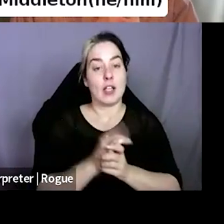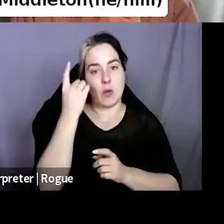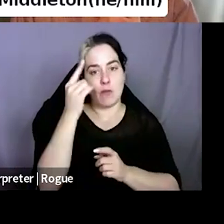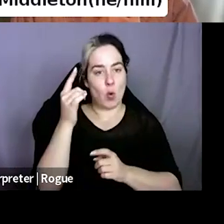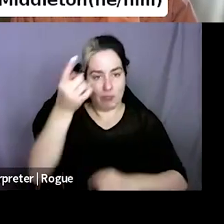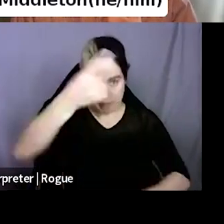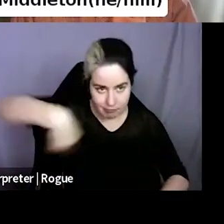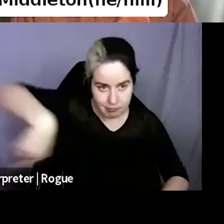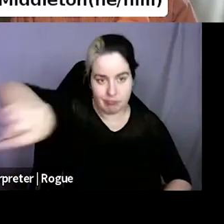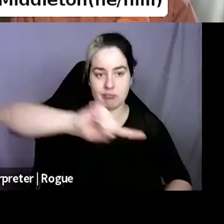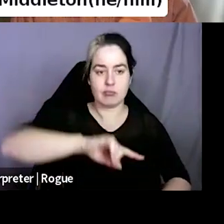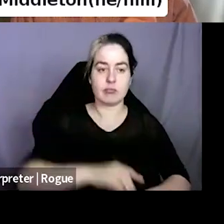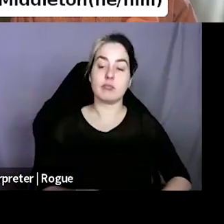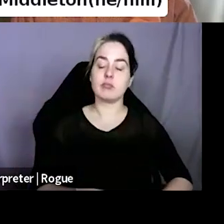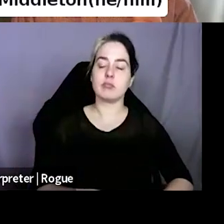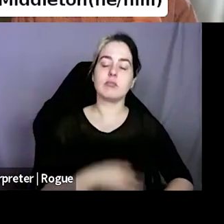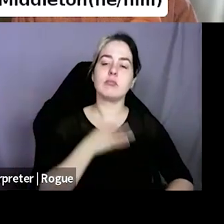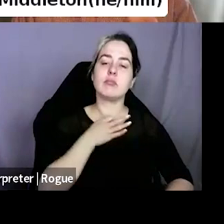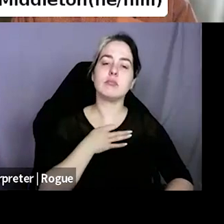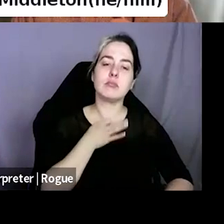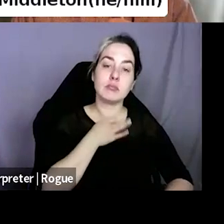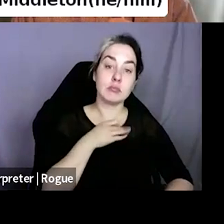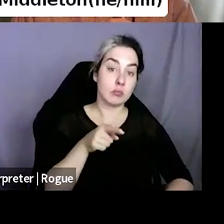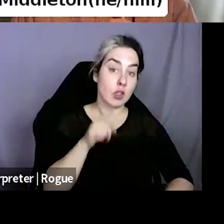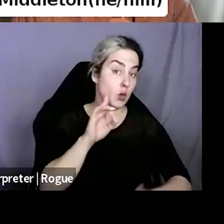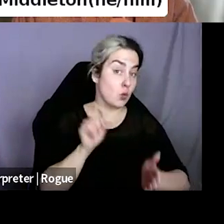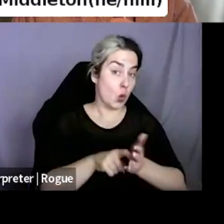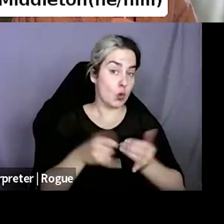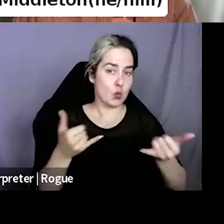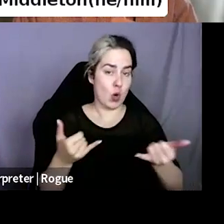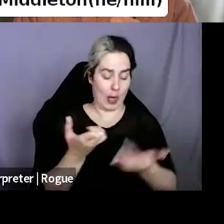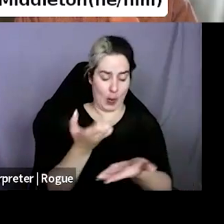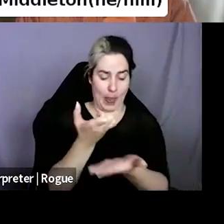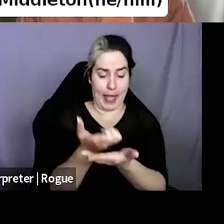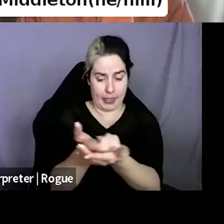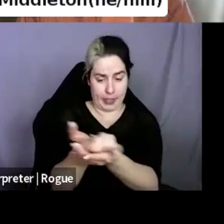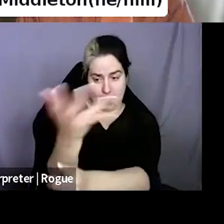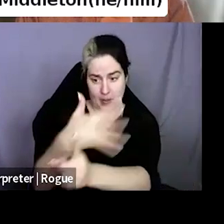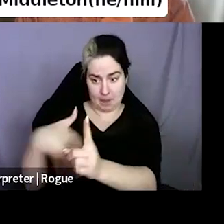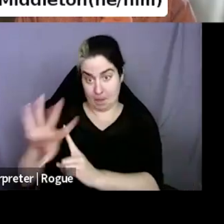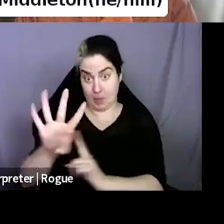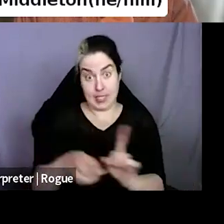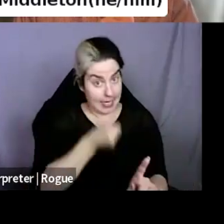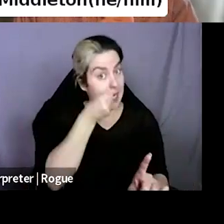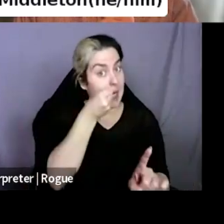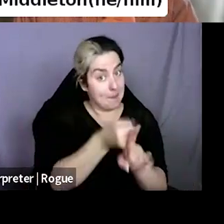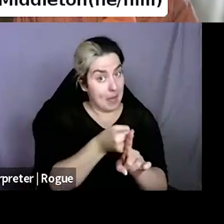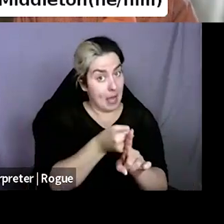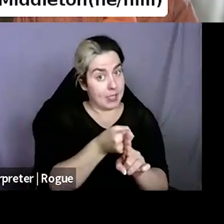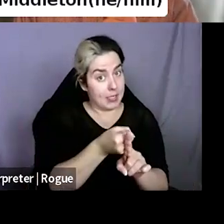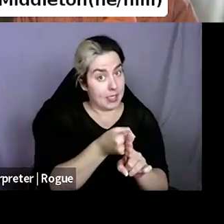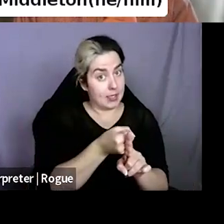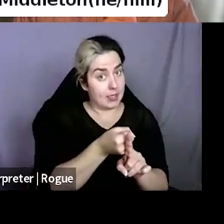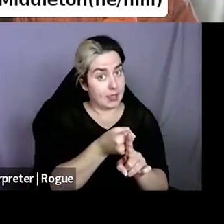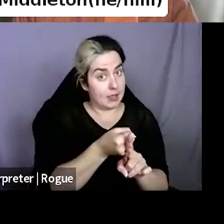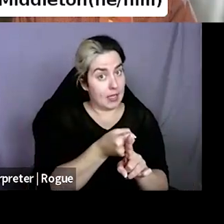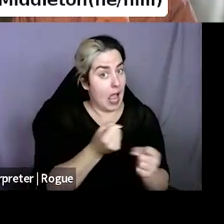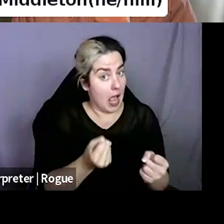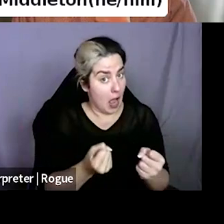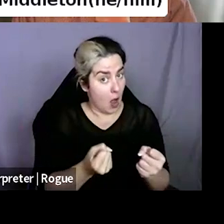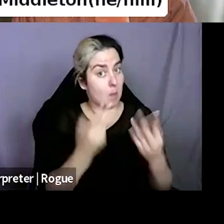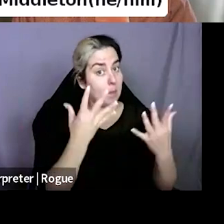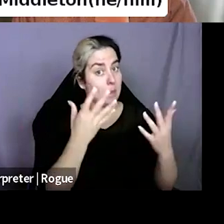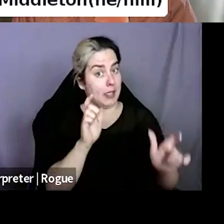First question. Have you noticed the current economic environment having an impact on how much people are spending on books?